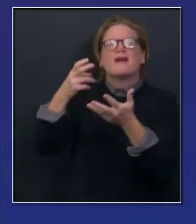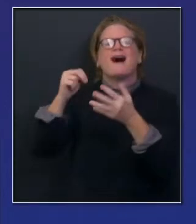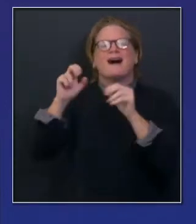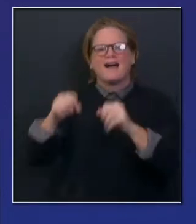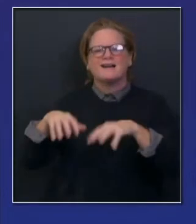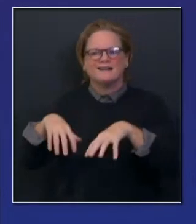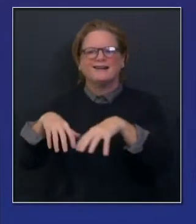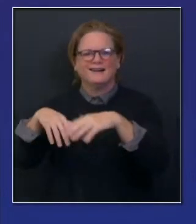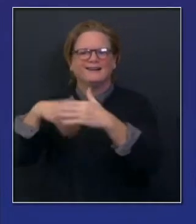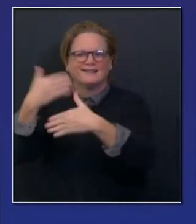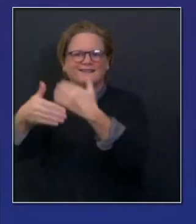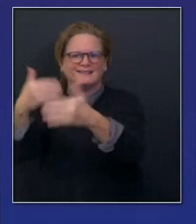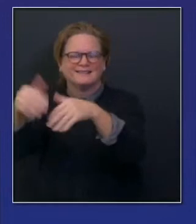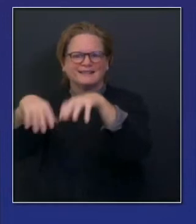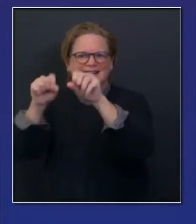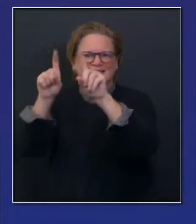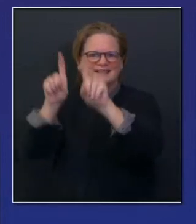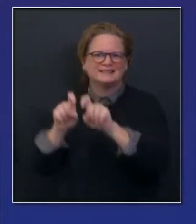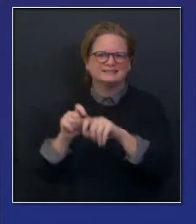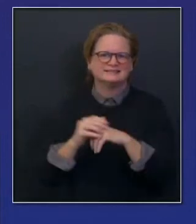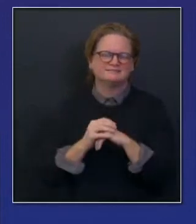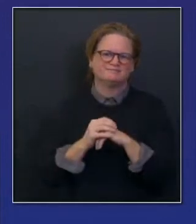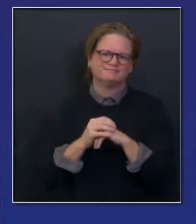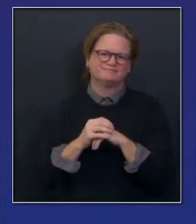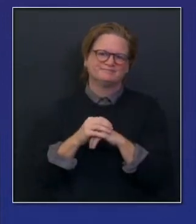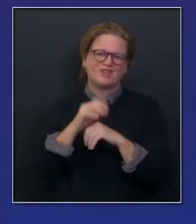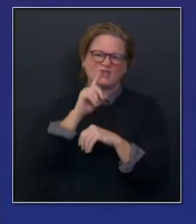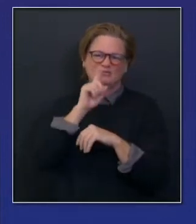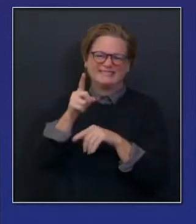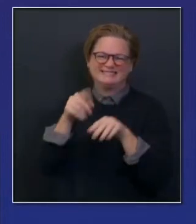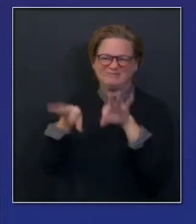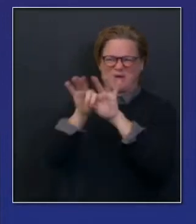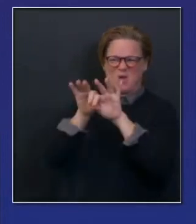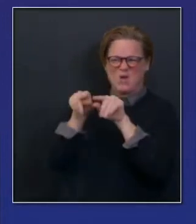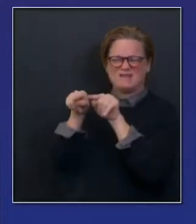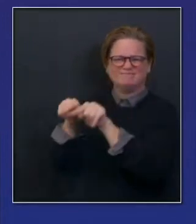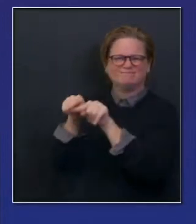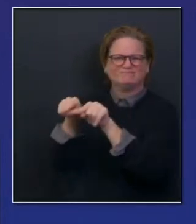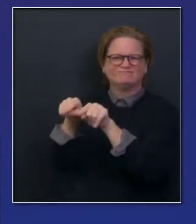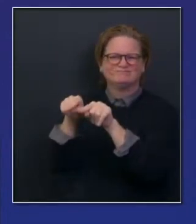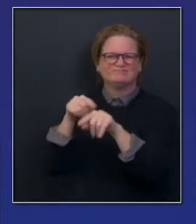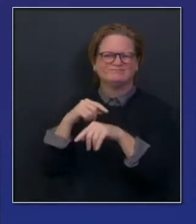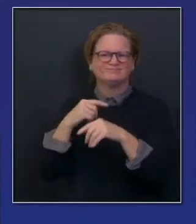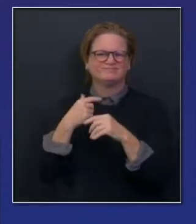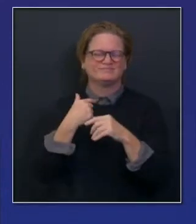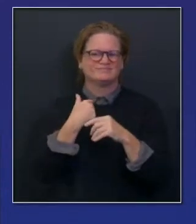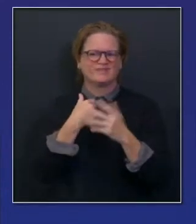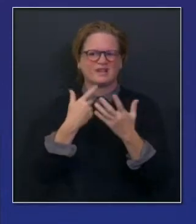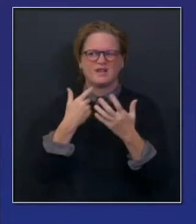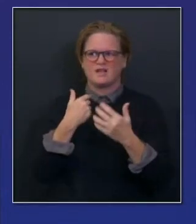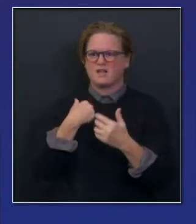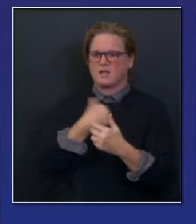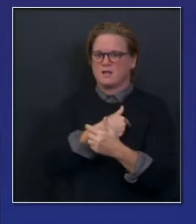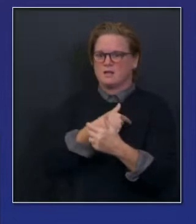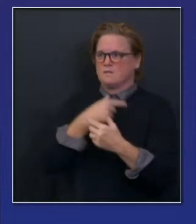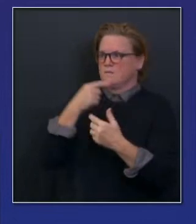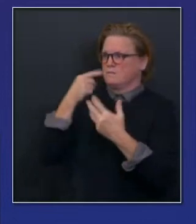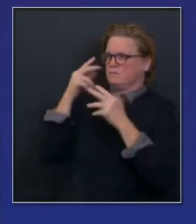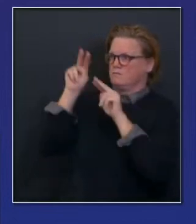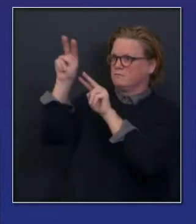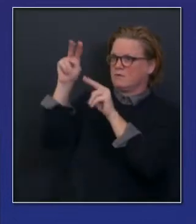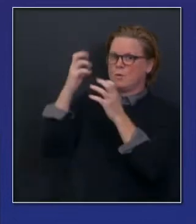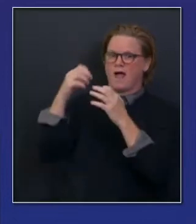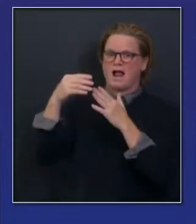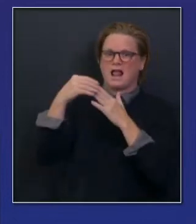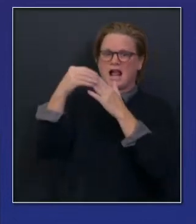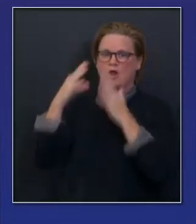know doctors and nurses, particularly doctors and nurses that look like the communities they serve, are profoundly significant messengers. That's why yesterday I thought